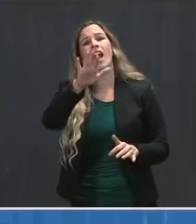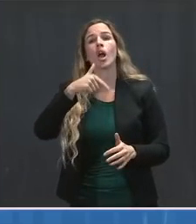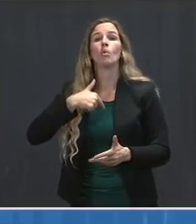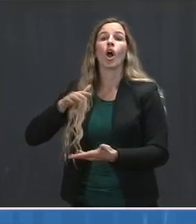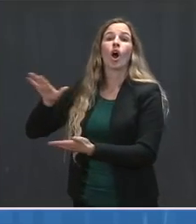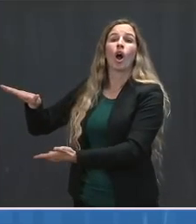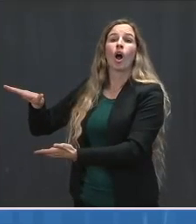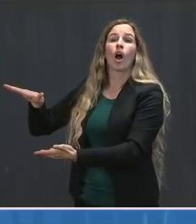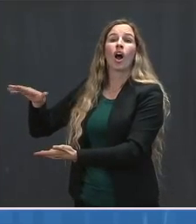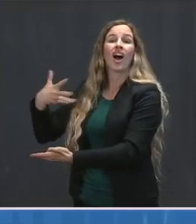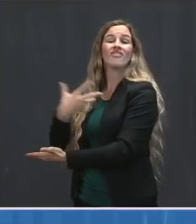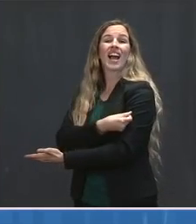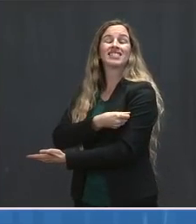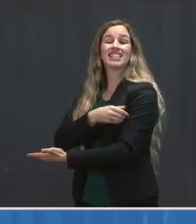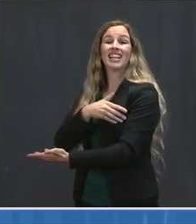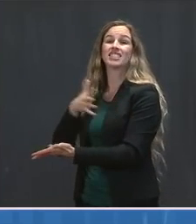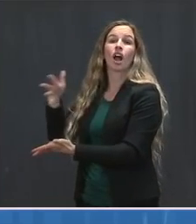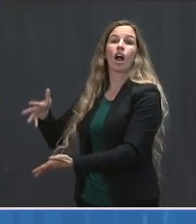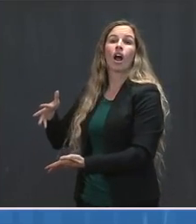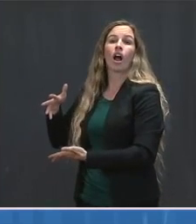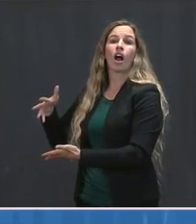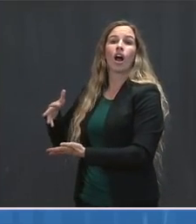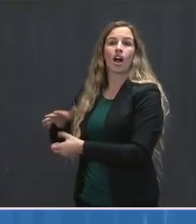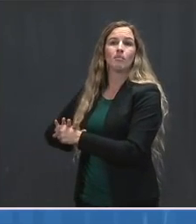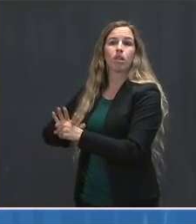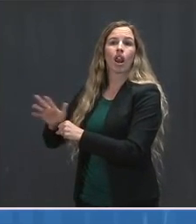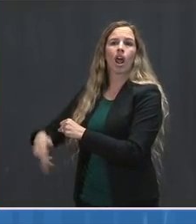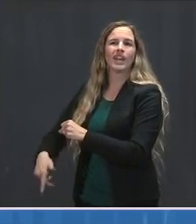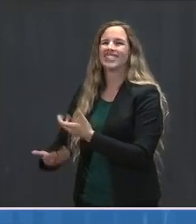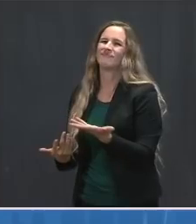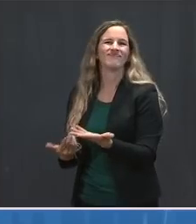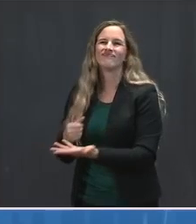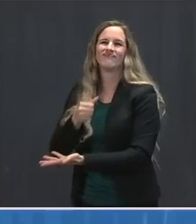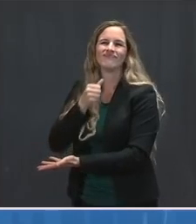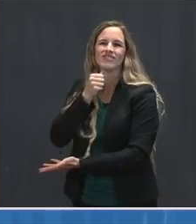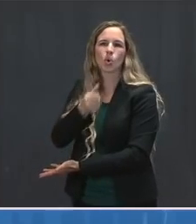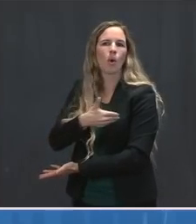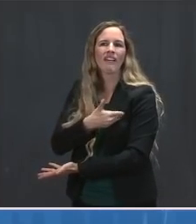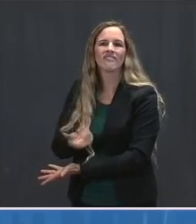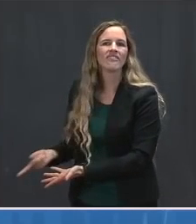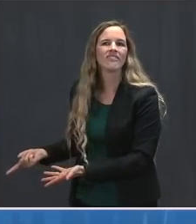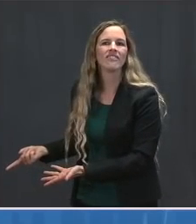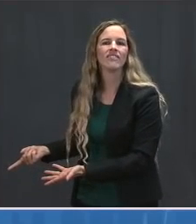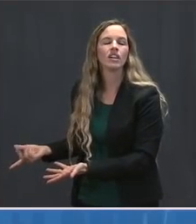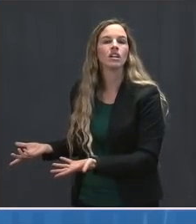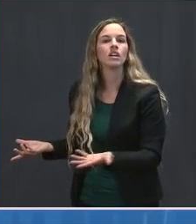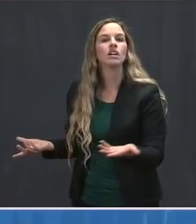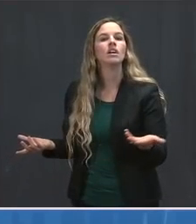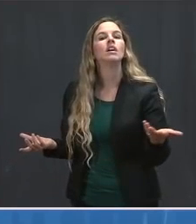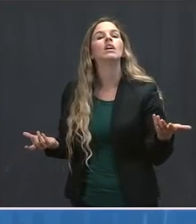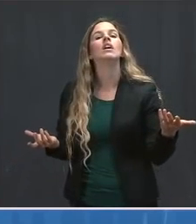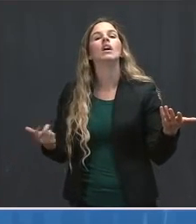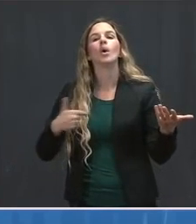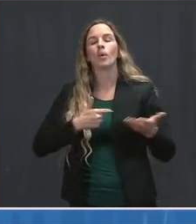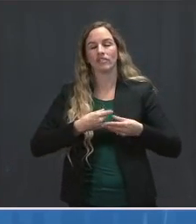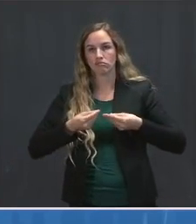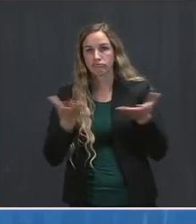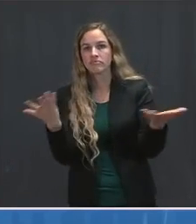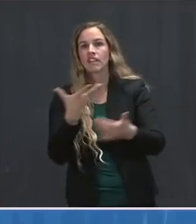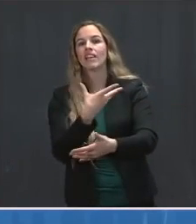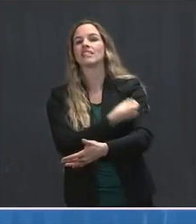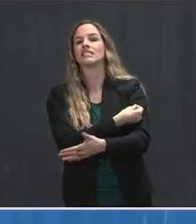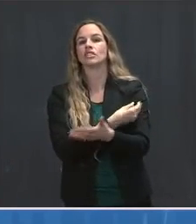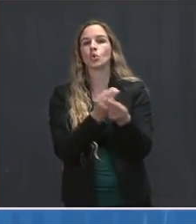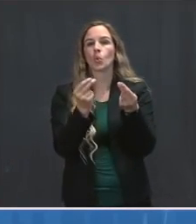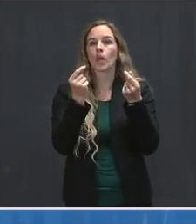that we found when we came here. But unfortunately, that's not the case. What we've done is we have been distributing vaccines as quickly